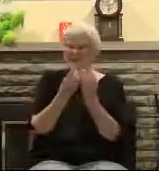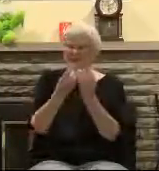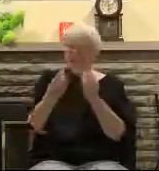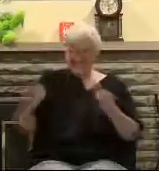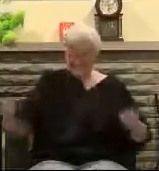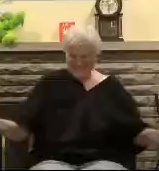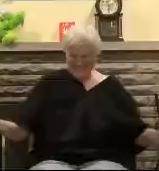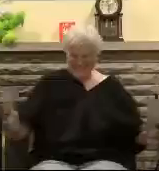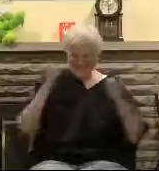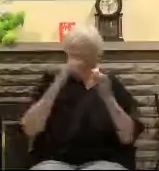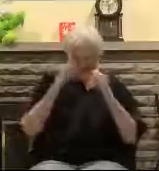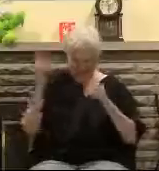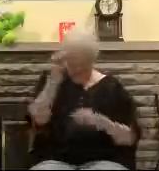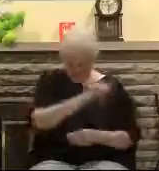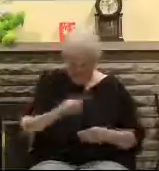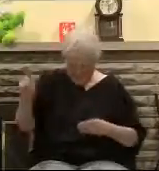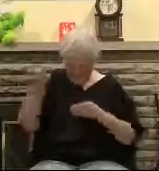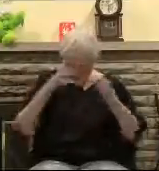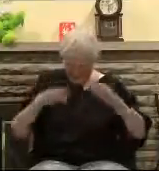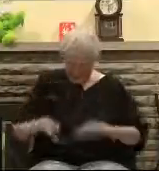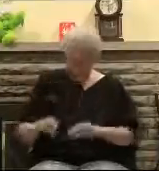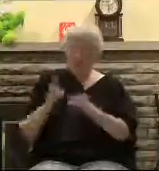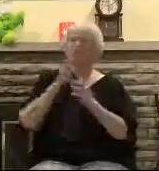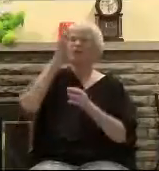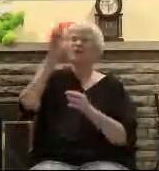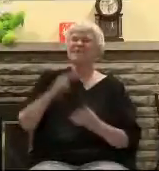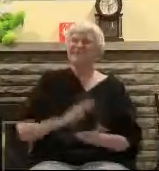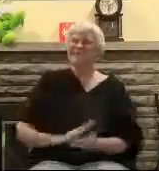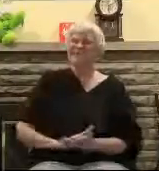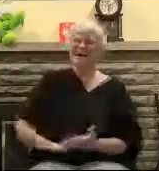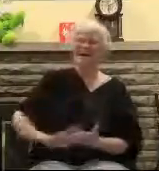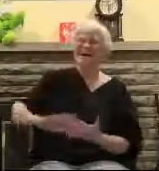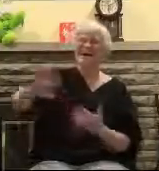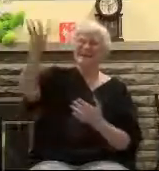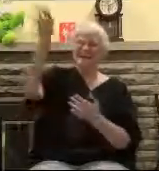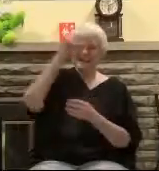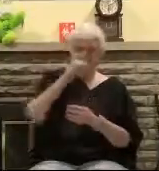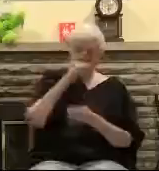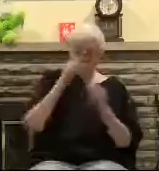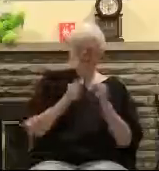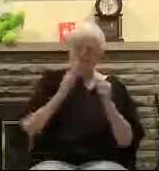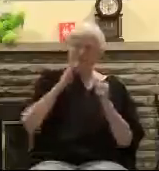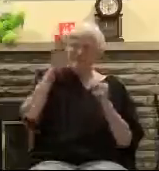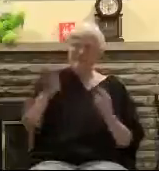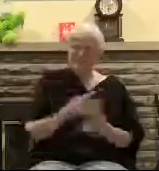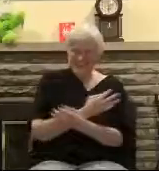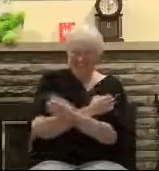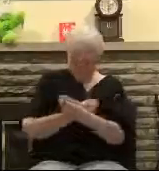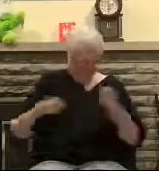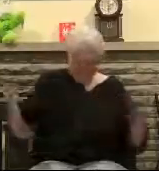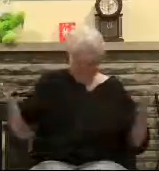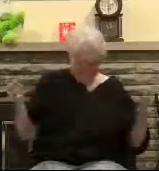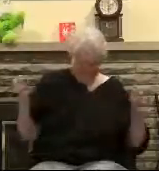The only way to be glorified is to be saved by his offer of salvation and to receive his glorified spirit